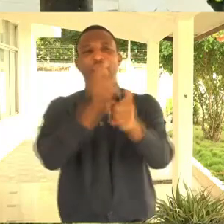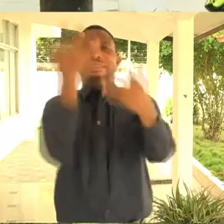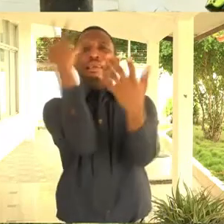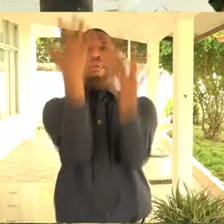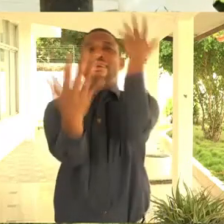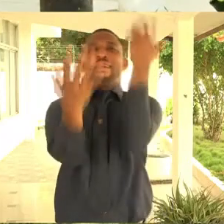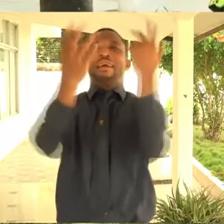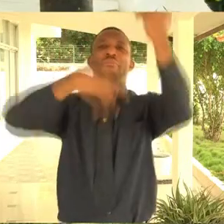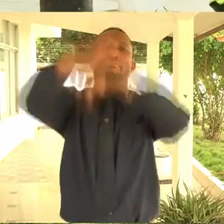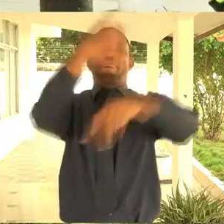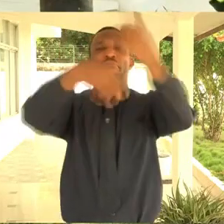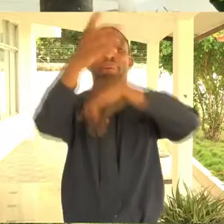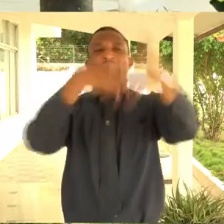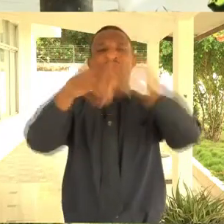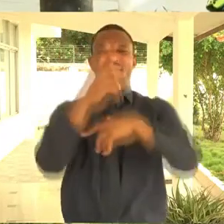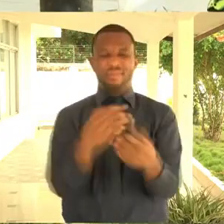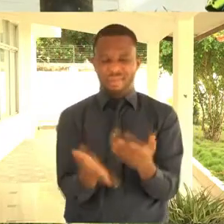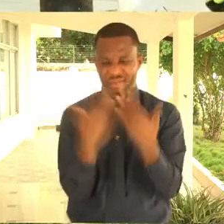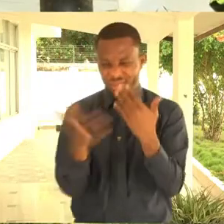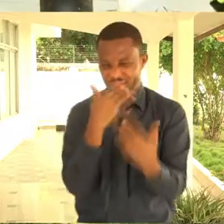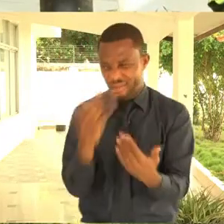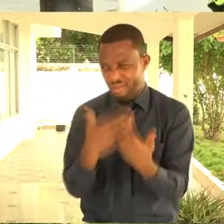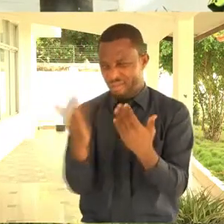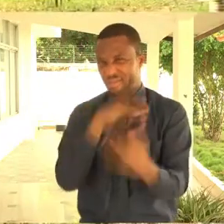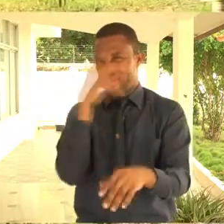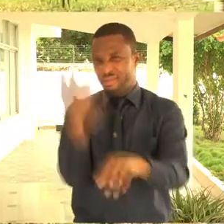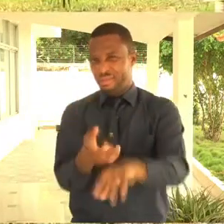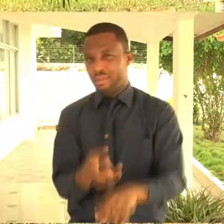I'm hoping that one day, one day, they will realize that we mean a lot.